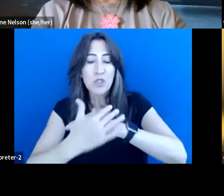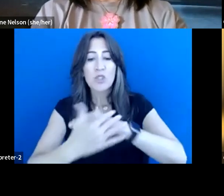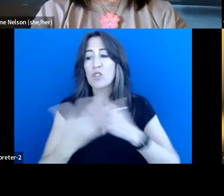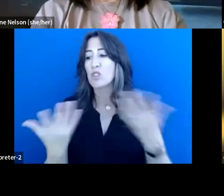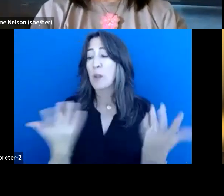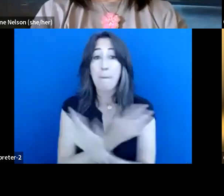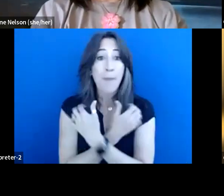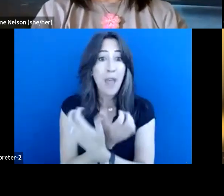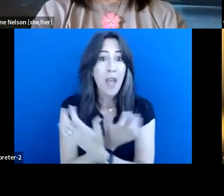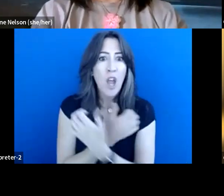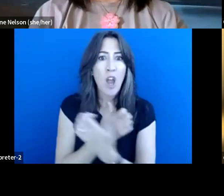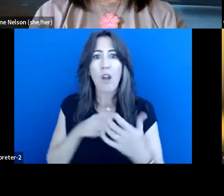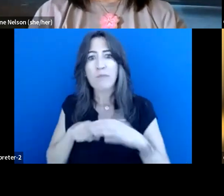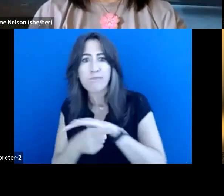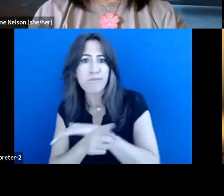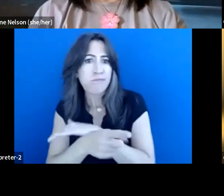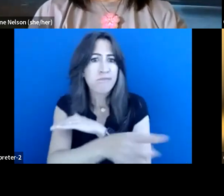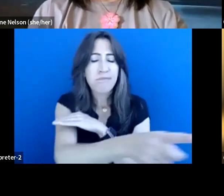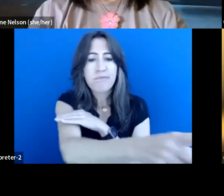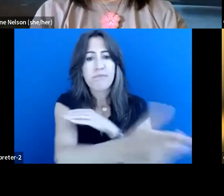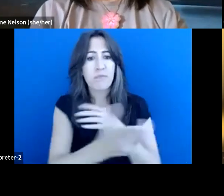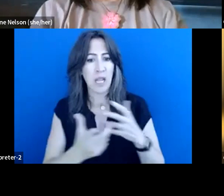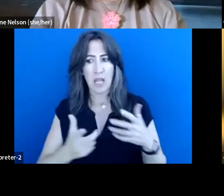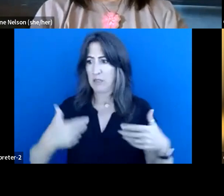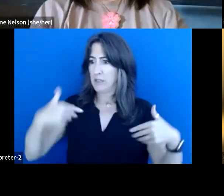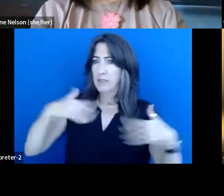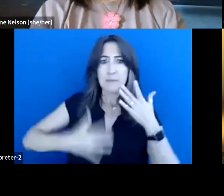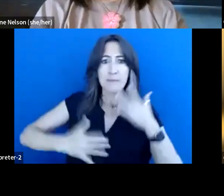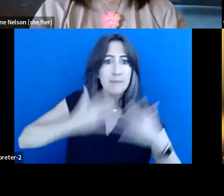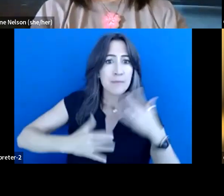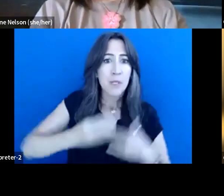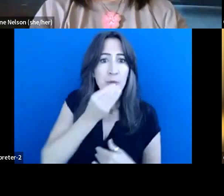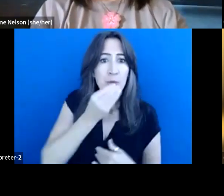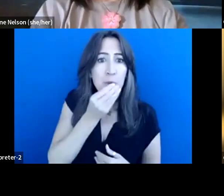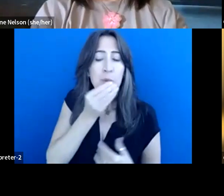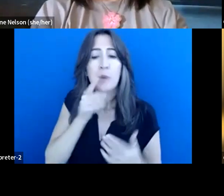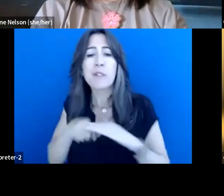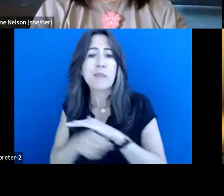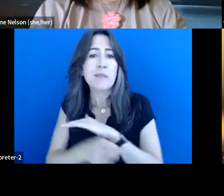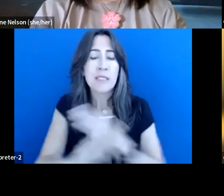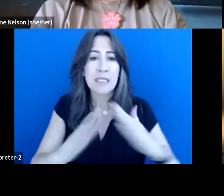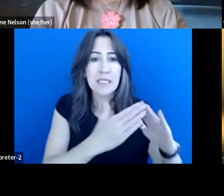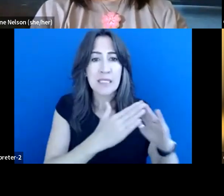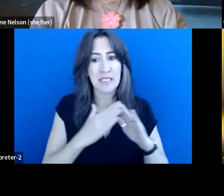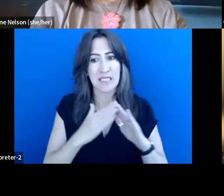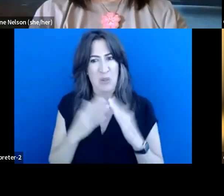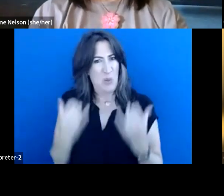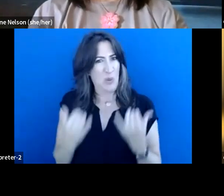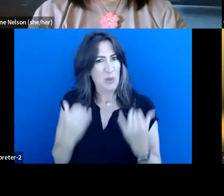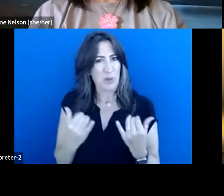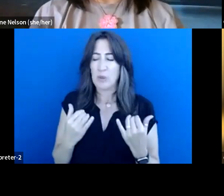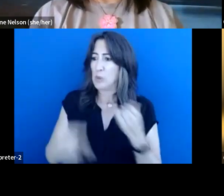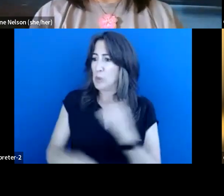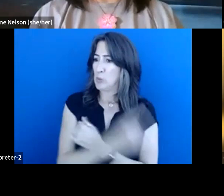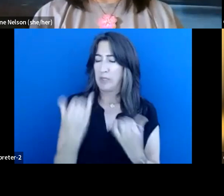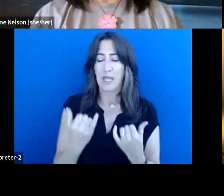are coming out of hibernation that quite don't quite have enough food. And it's just a really scary time. And